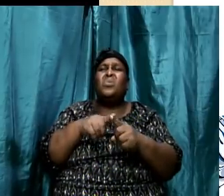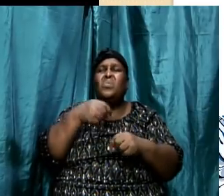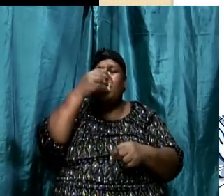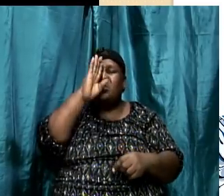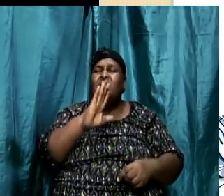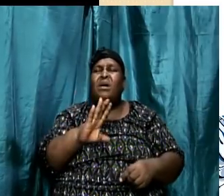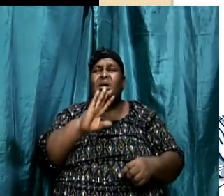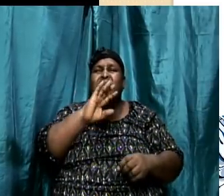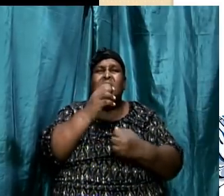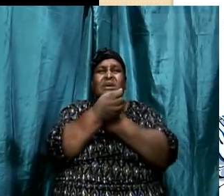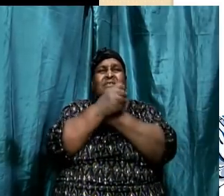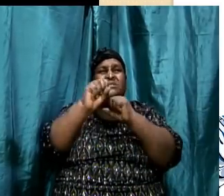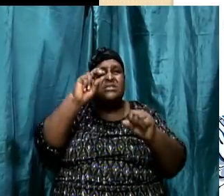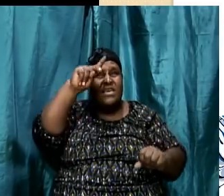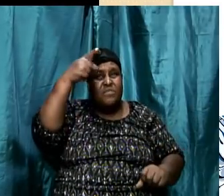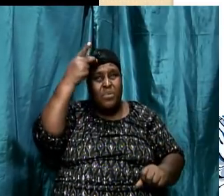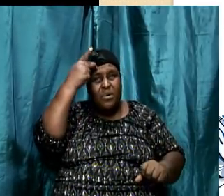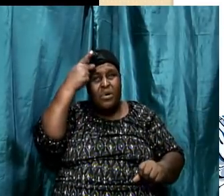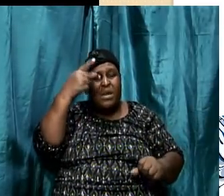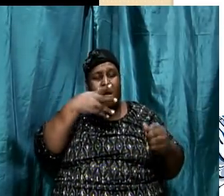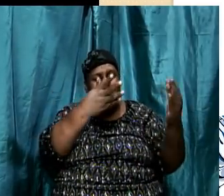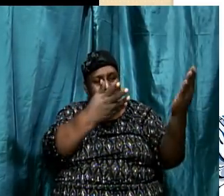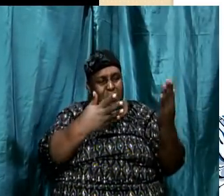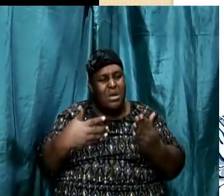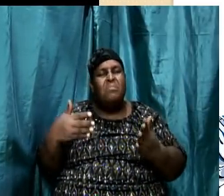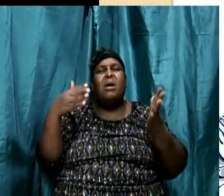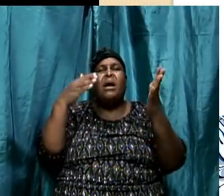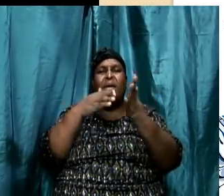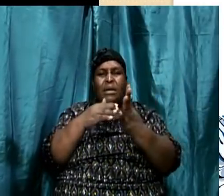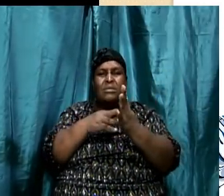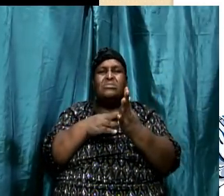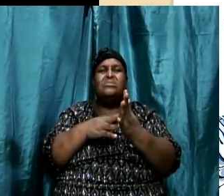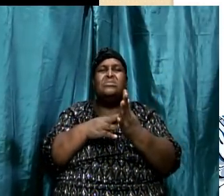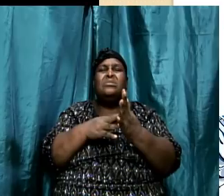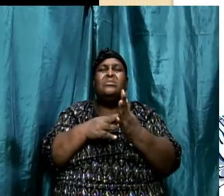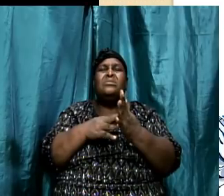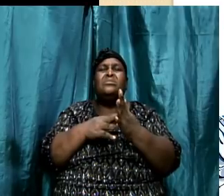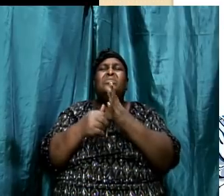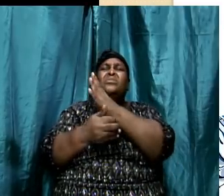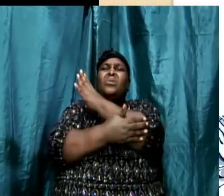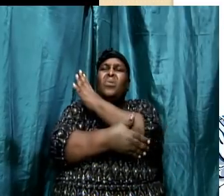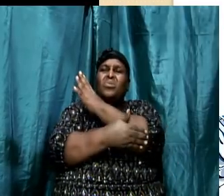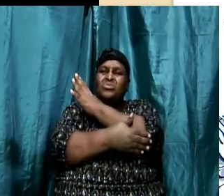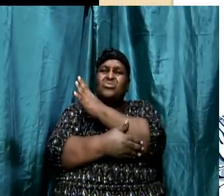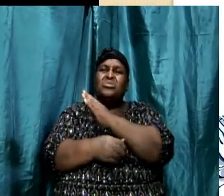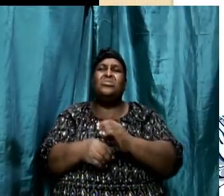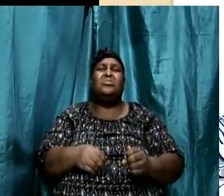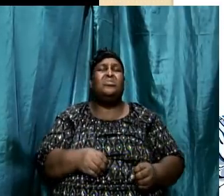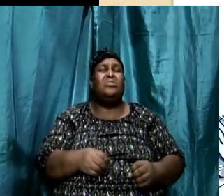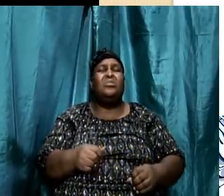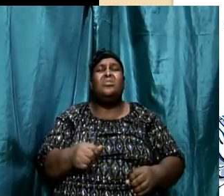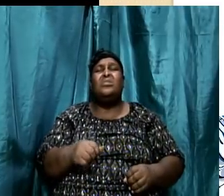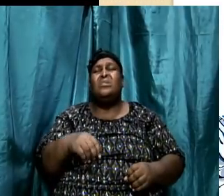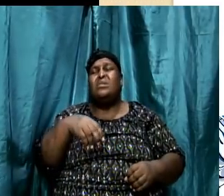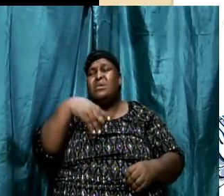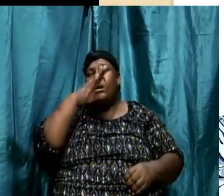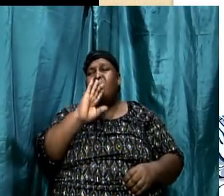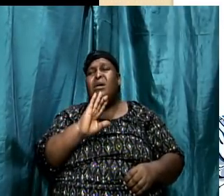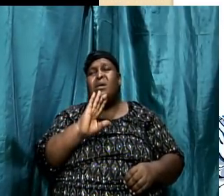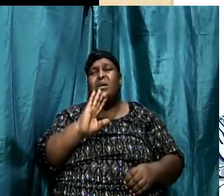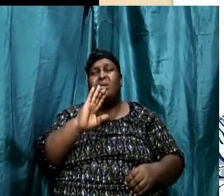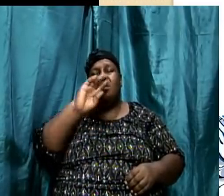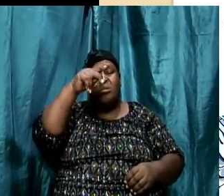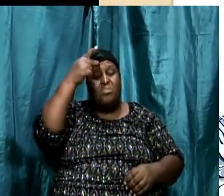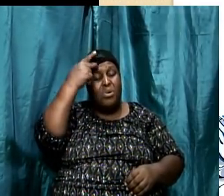the Arabian desert and brought him back to Antioch, he could have taught the people. No wonder Paul was so upset with the Galatian church when they began